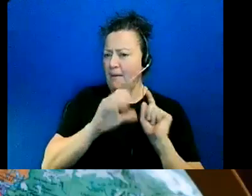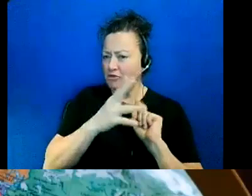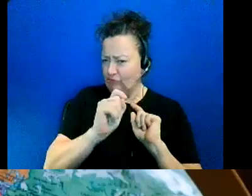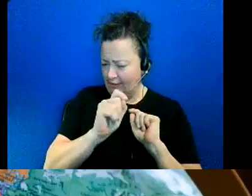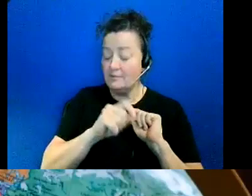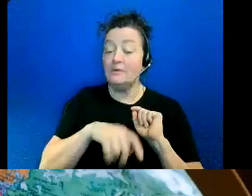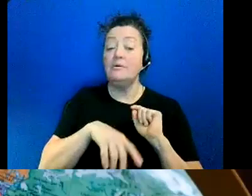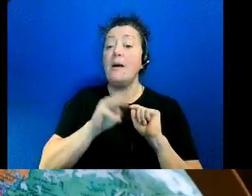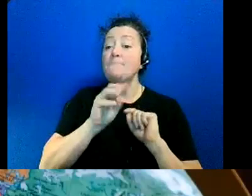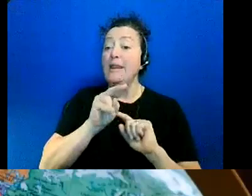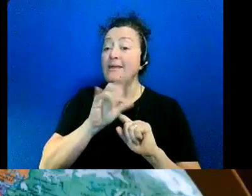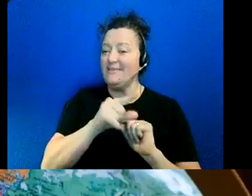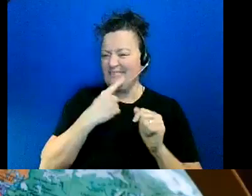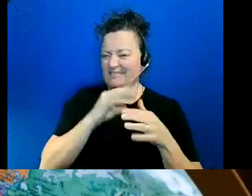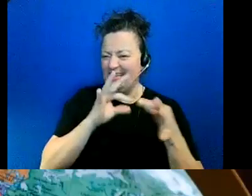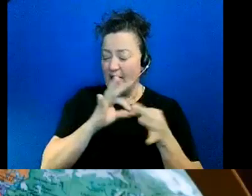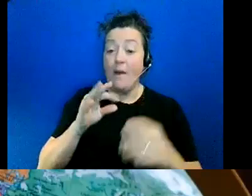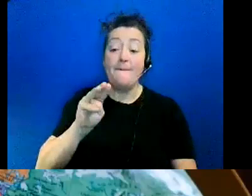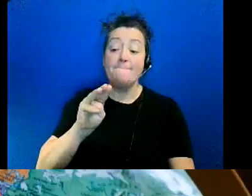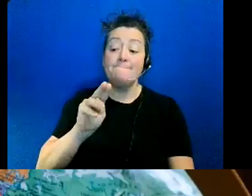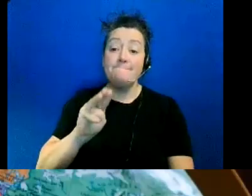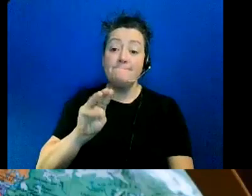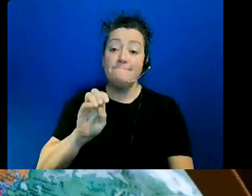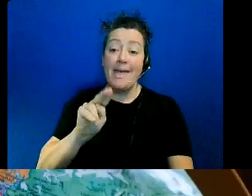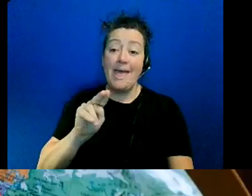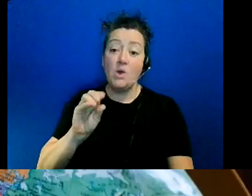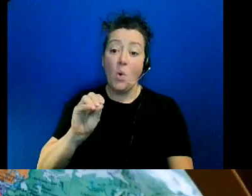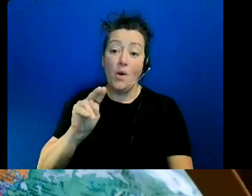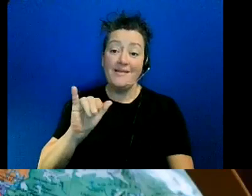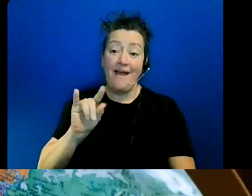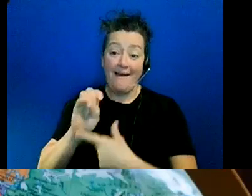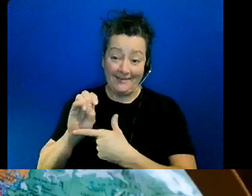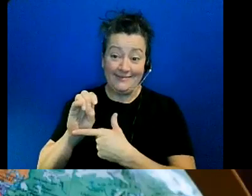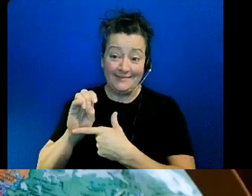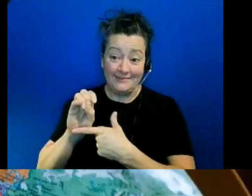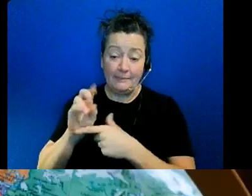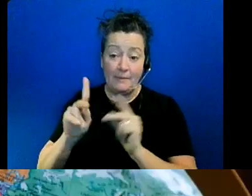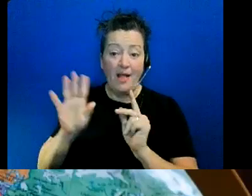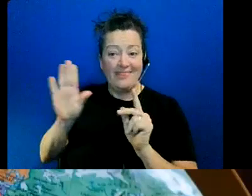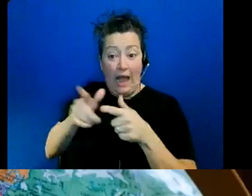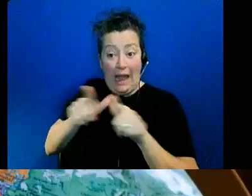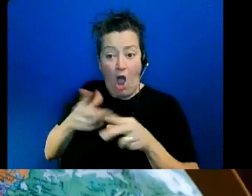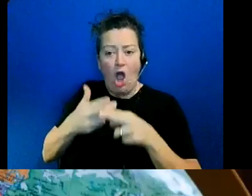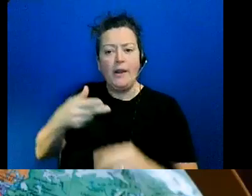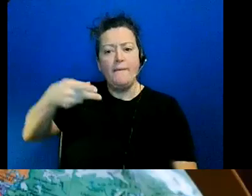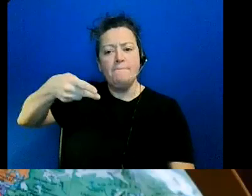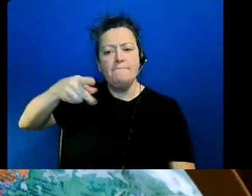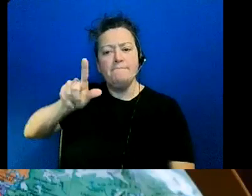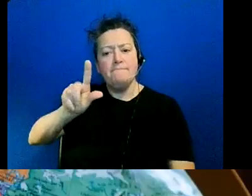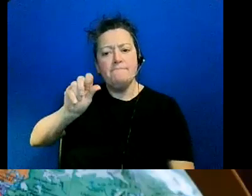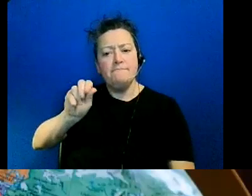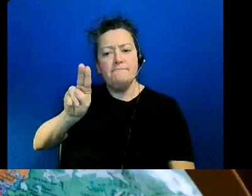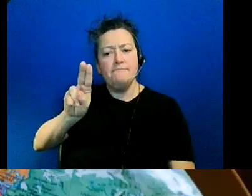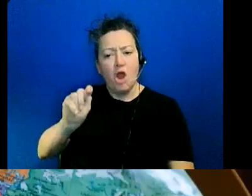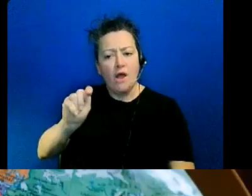says that the mennonite language is called and i don't know if i'm saying it correctly but yes yes something